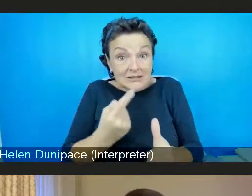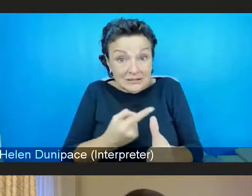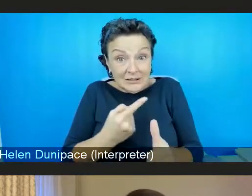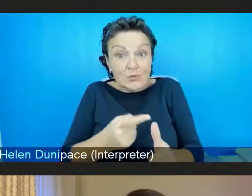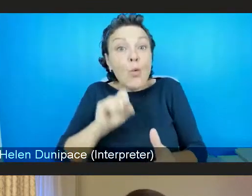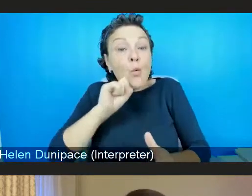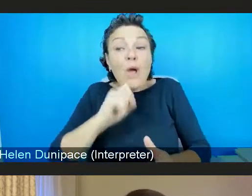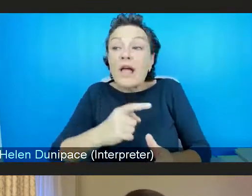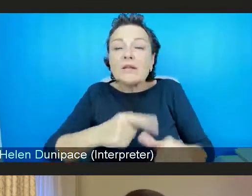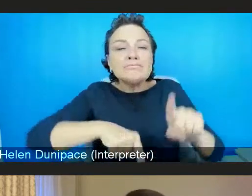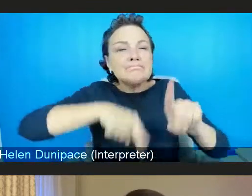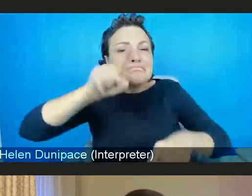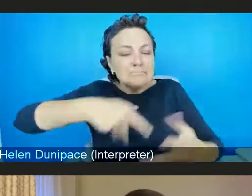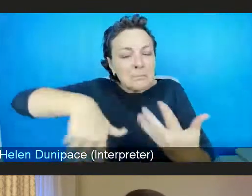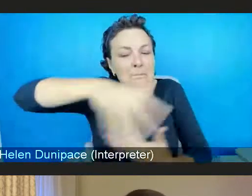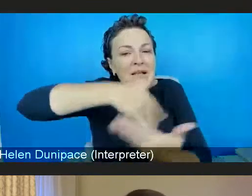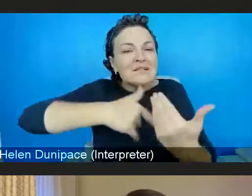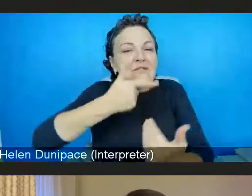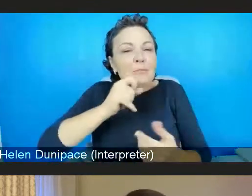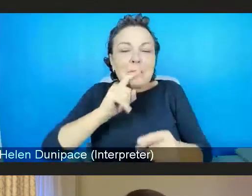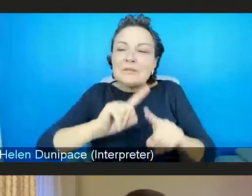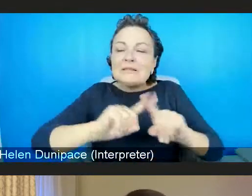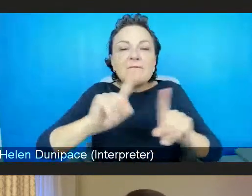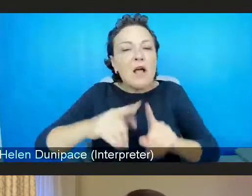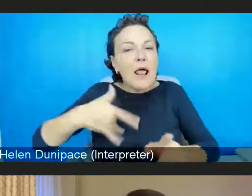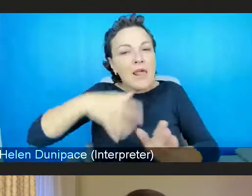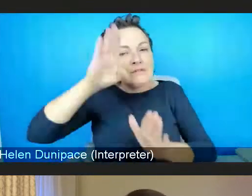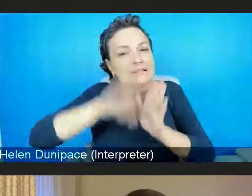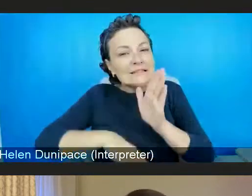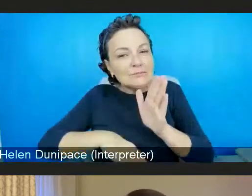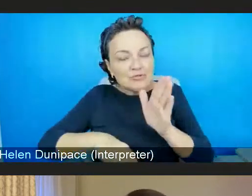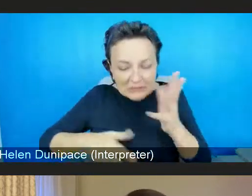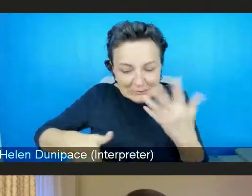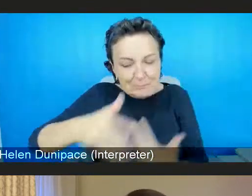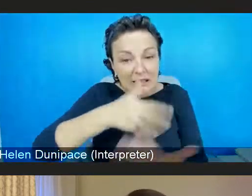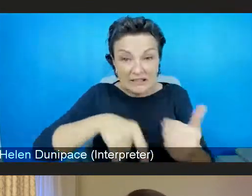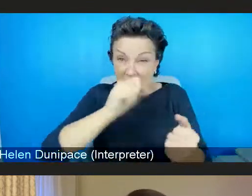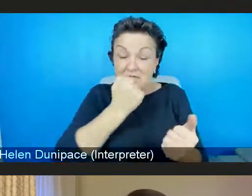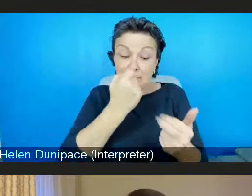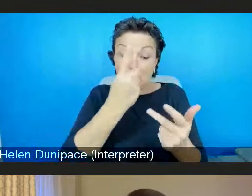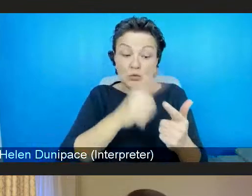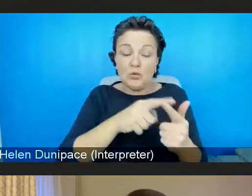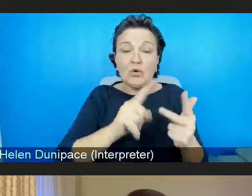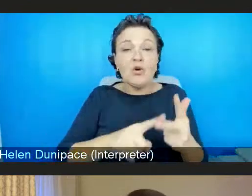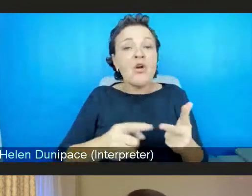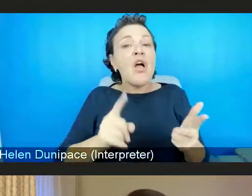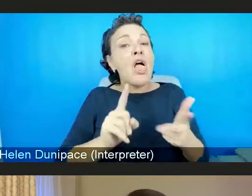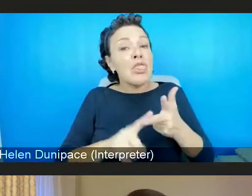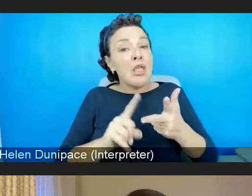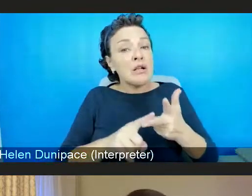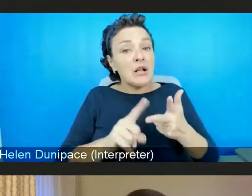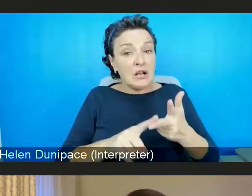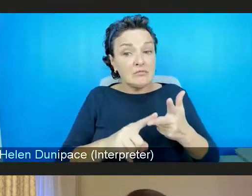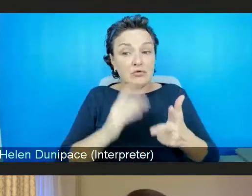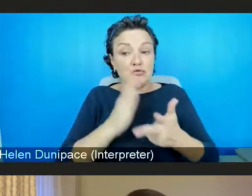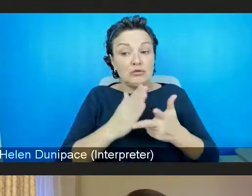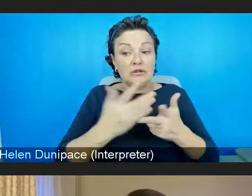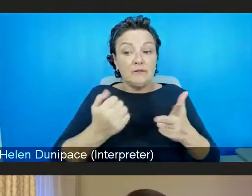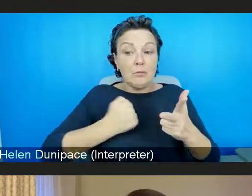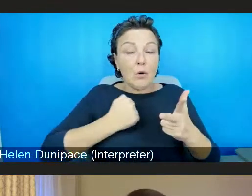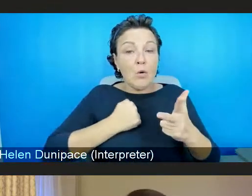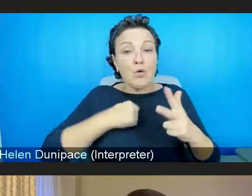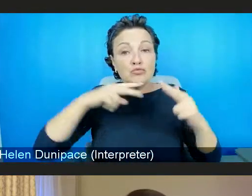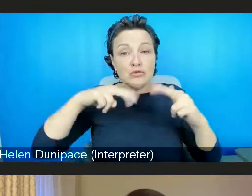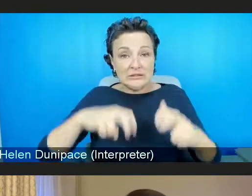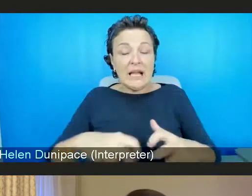experience. So that's number two. And then and then thirdly, coming out of our own research that we've done